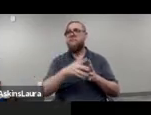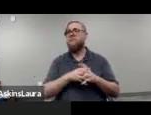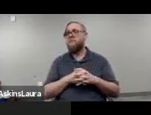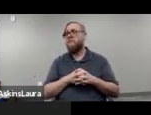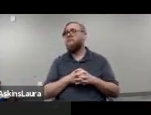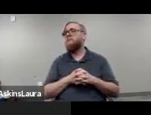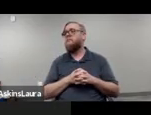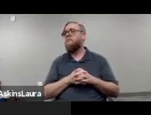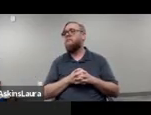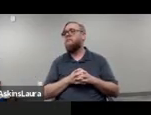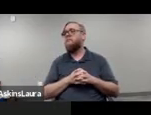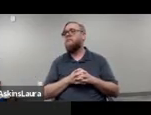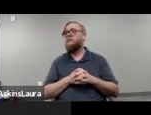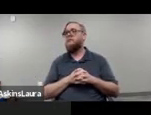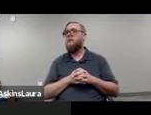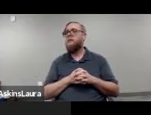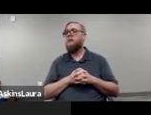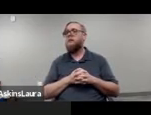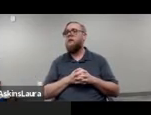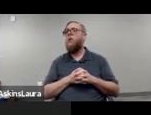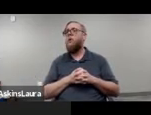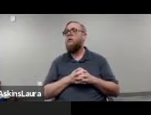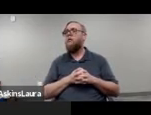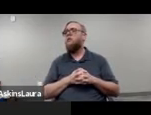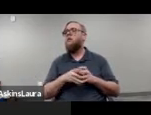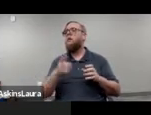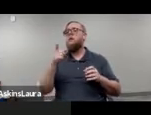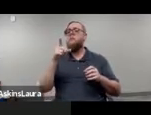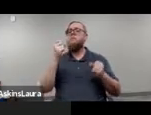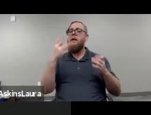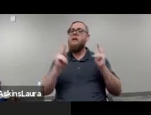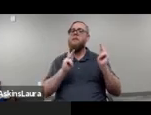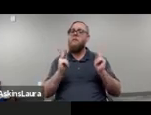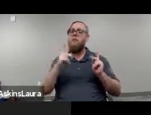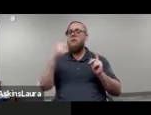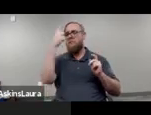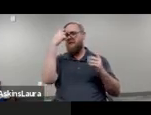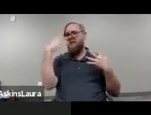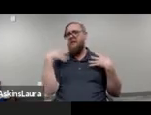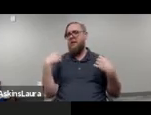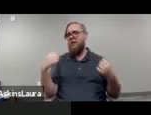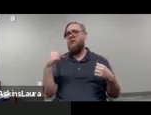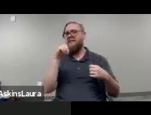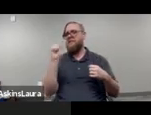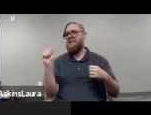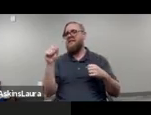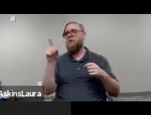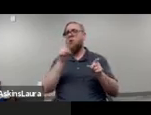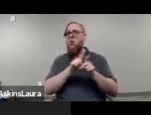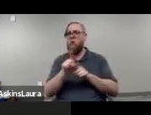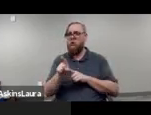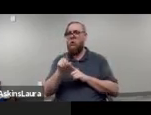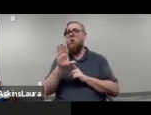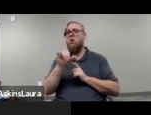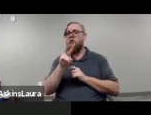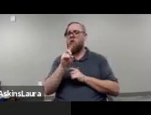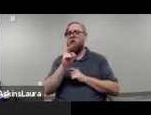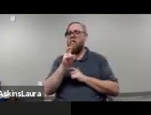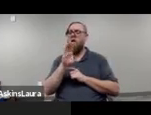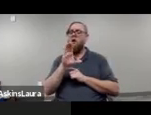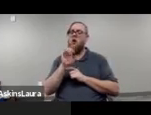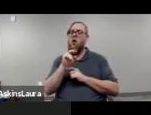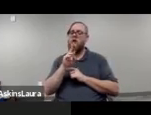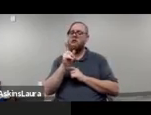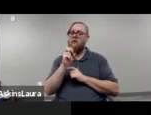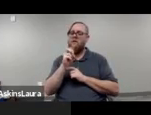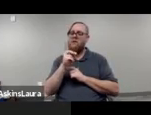just a lot of people with mental health disabilities are also on conservatorships I'm not sure who the person I